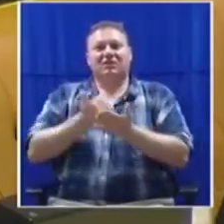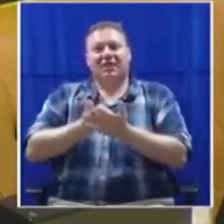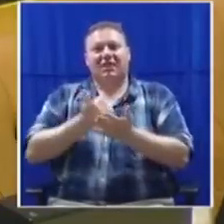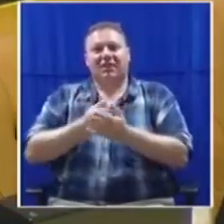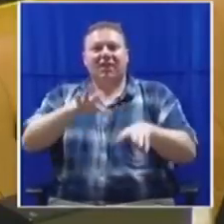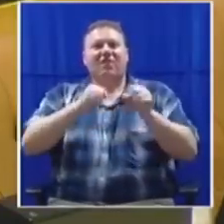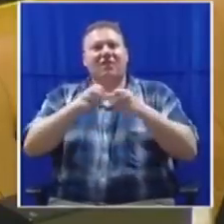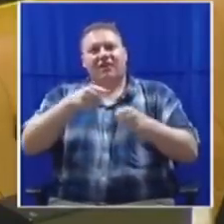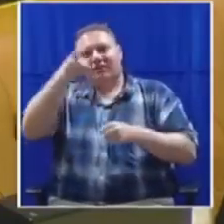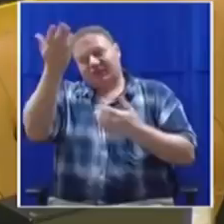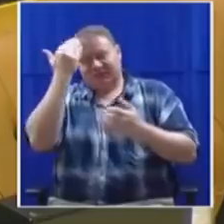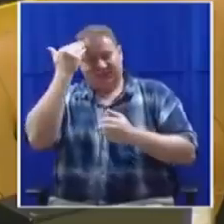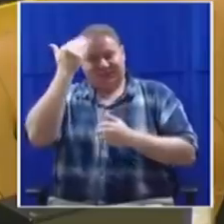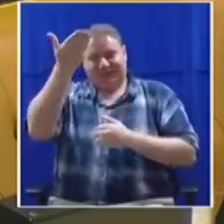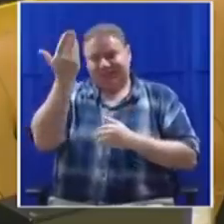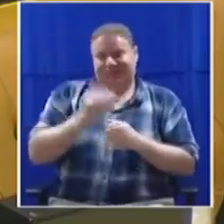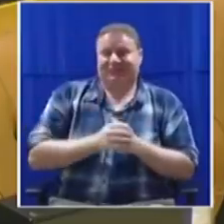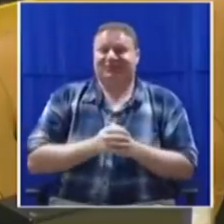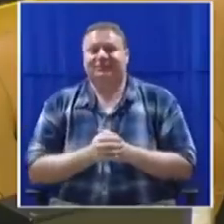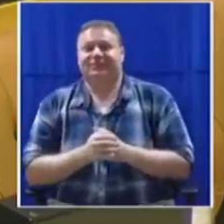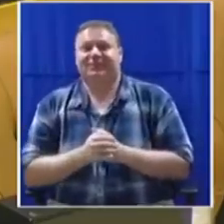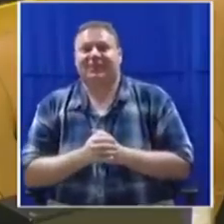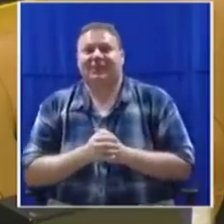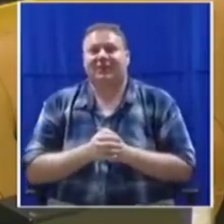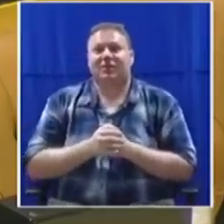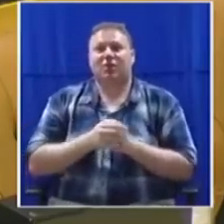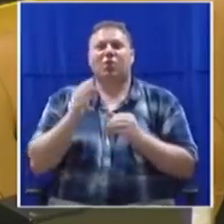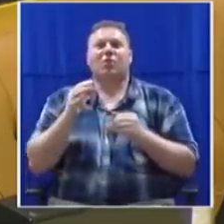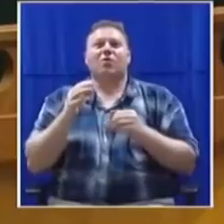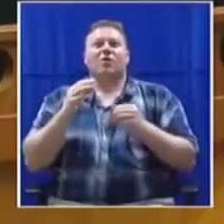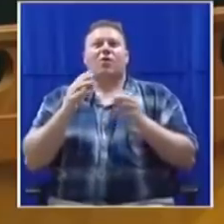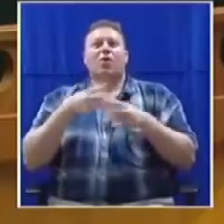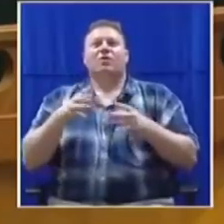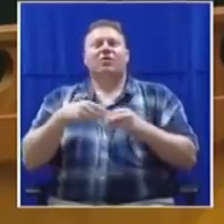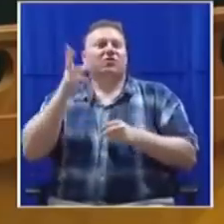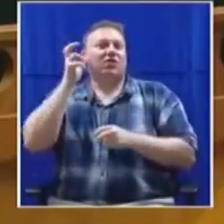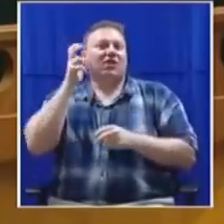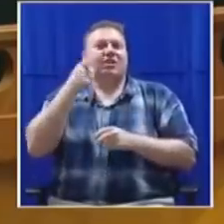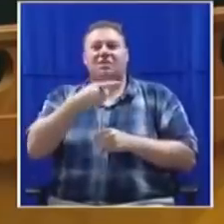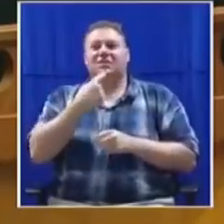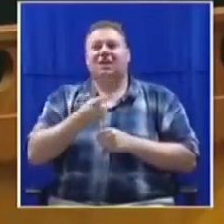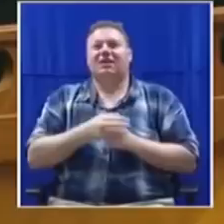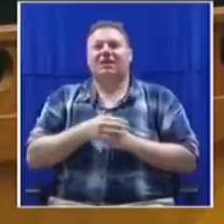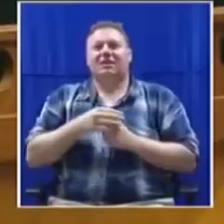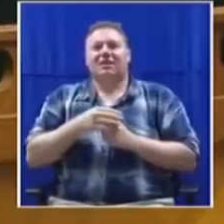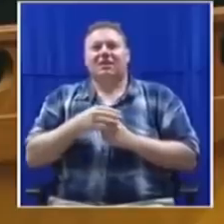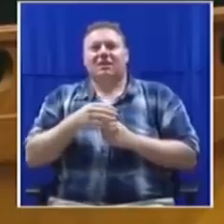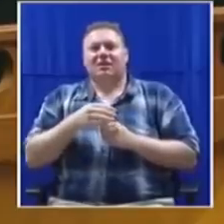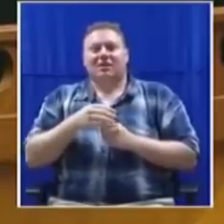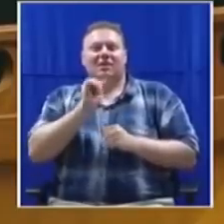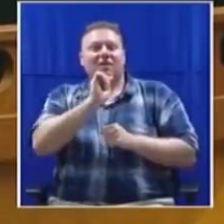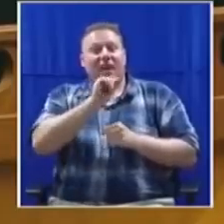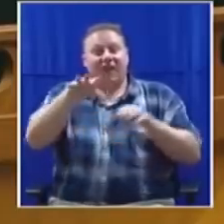So of course it was most wonderful to hear them speaking in the debate and telling us about their